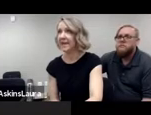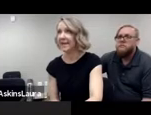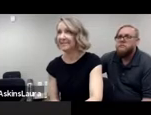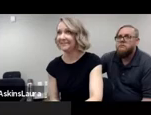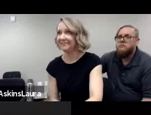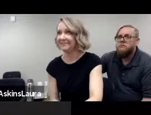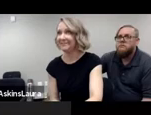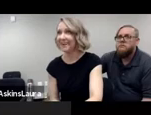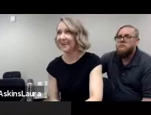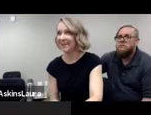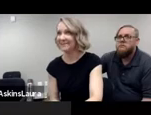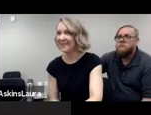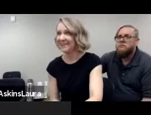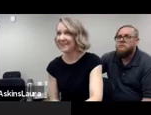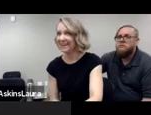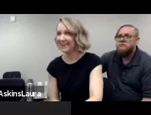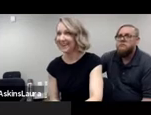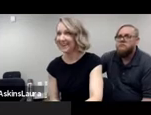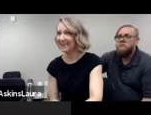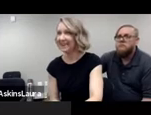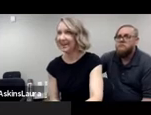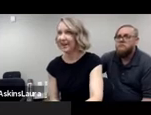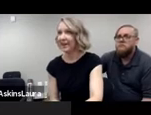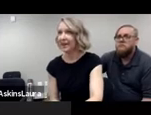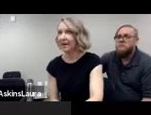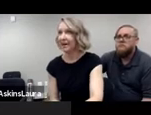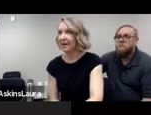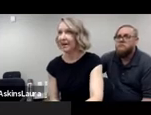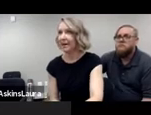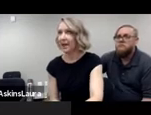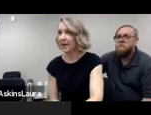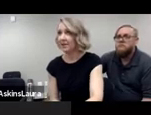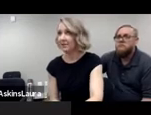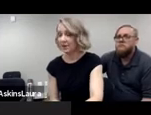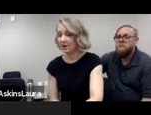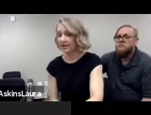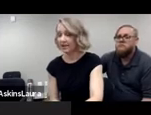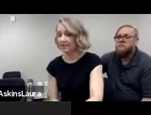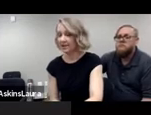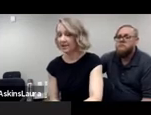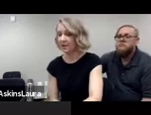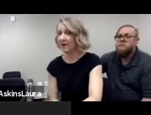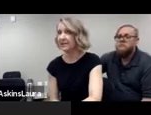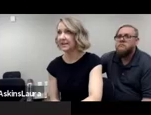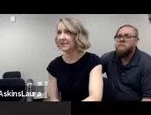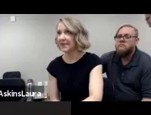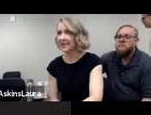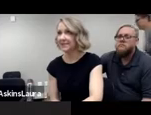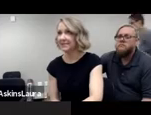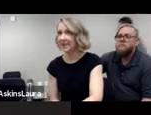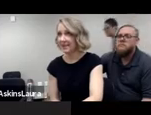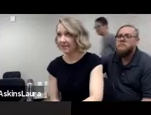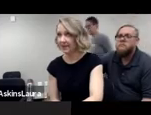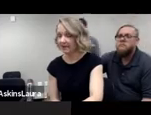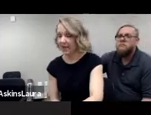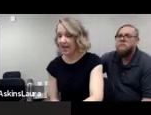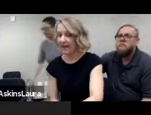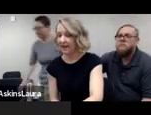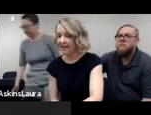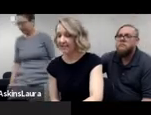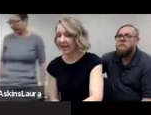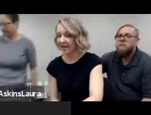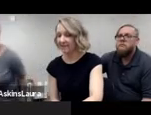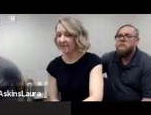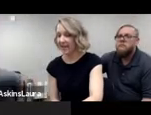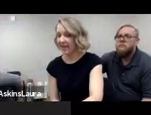And again, my name is Sherry. And if you can contact me, you can contact me via email